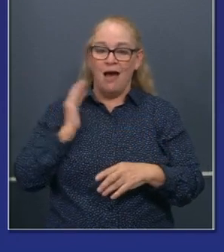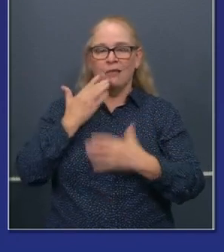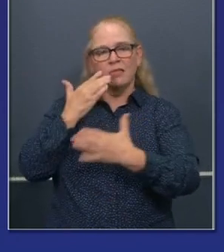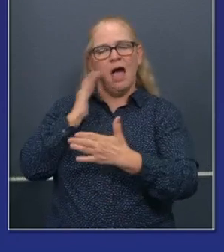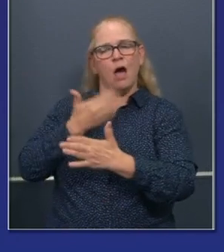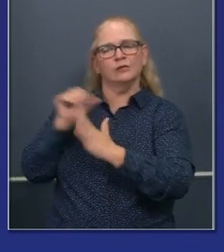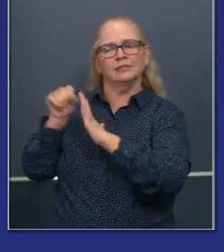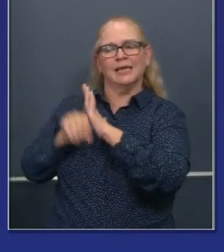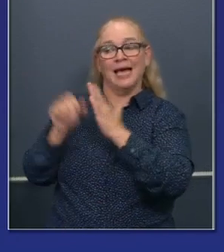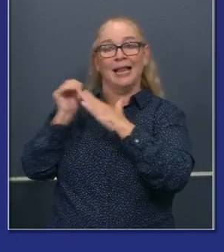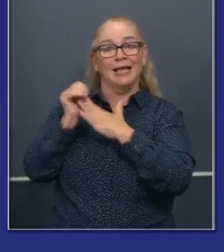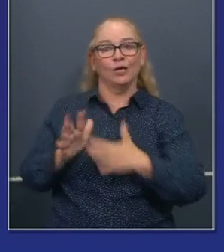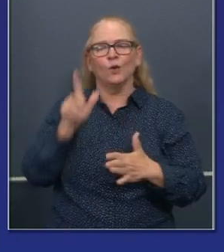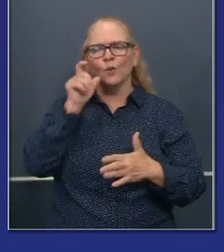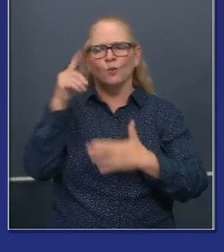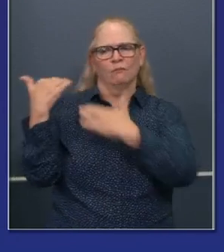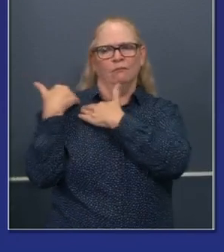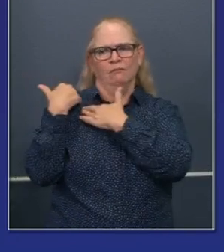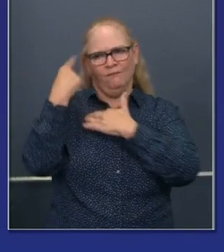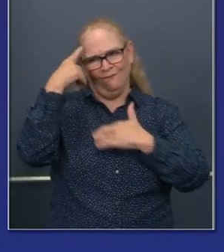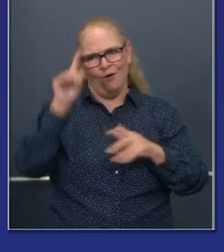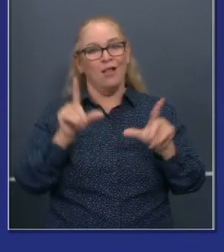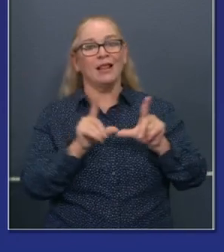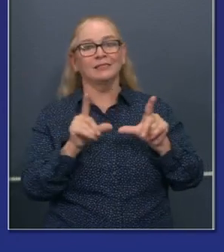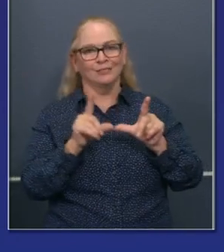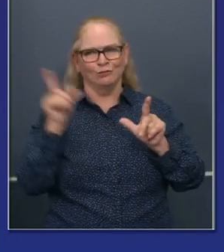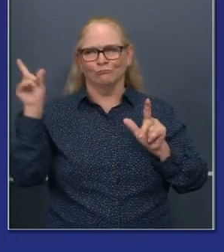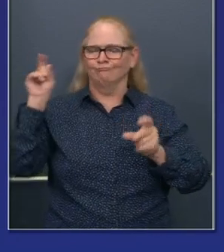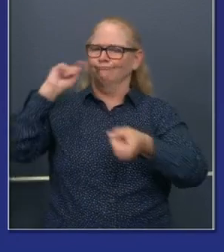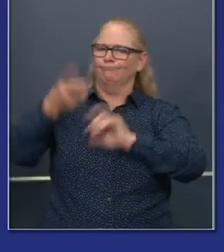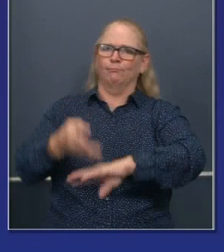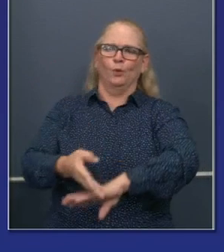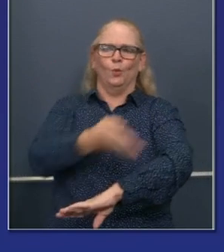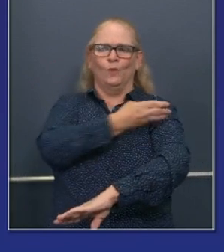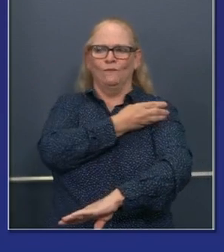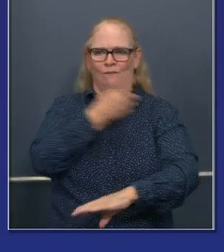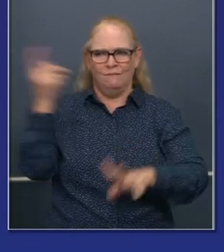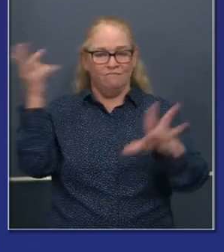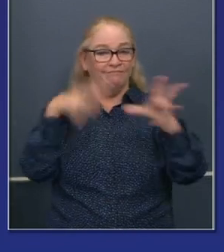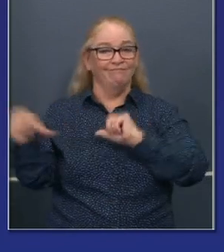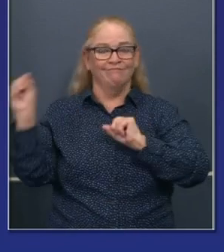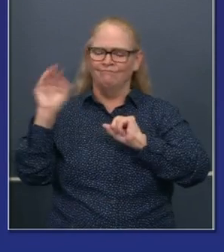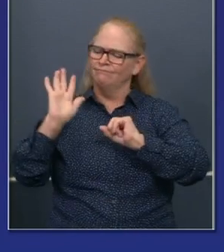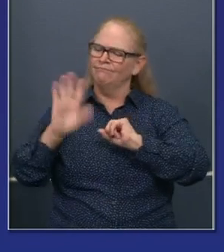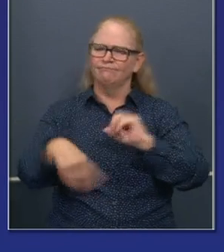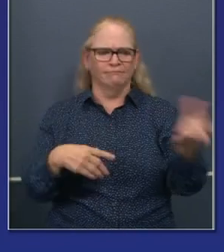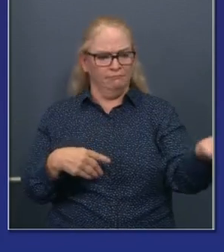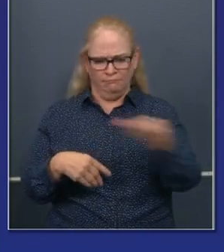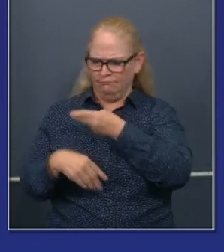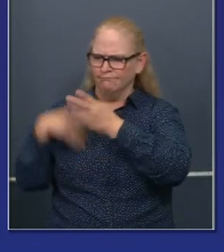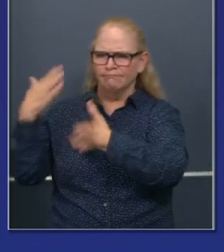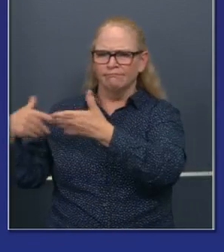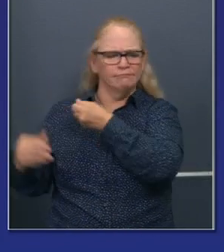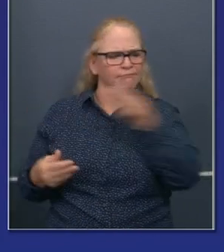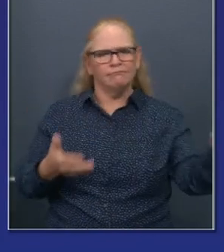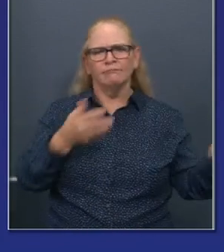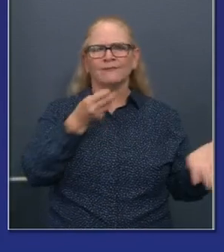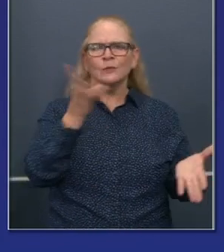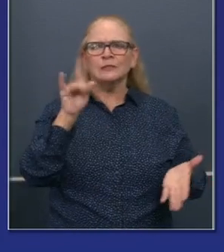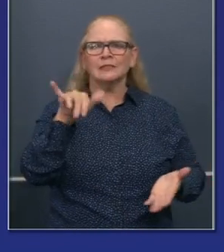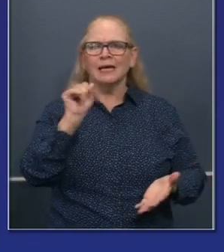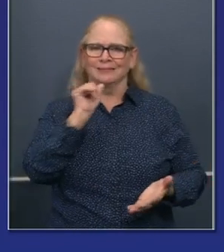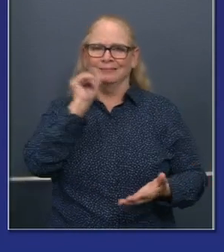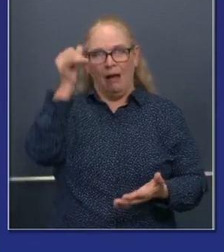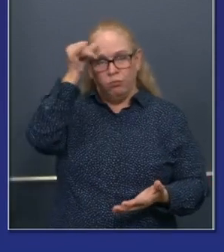Secretary of State plays a role in this as well as a lot of other state agencies. But we're not just talking about a simple license to